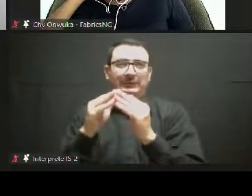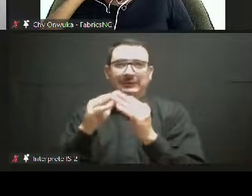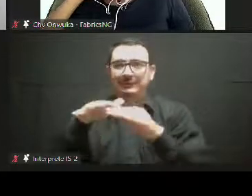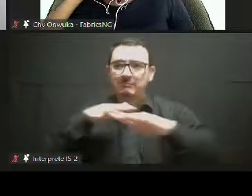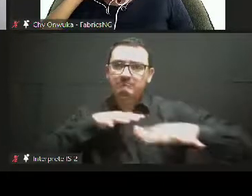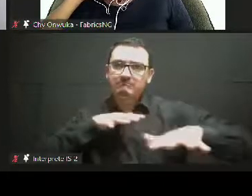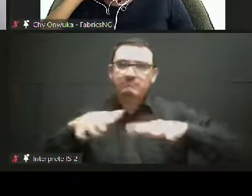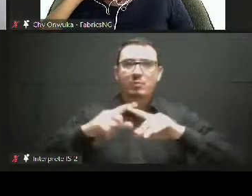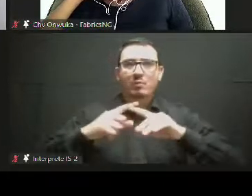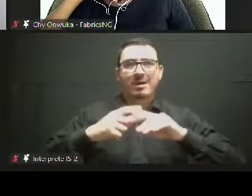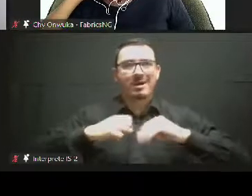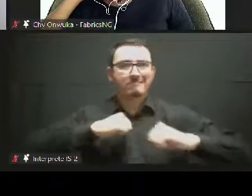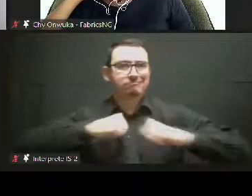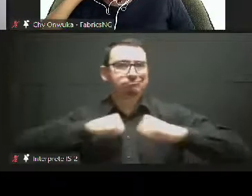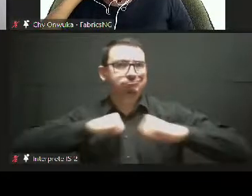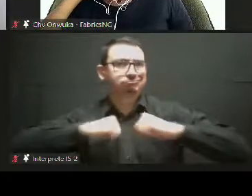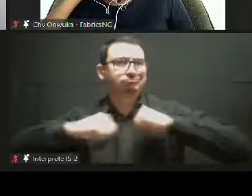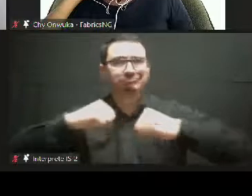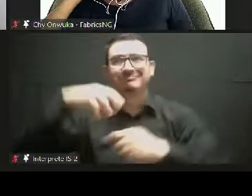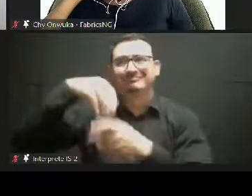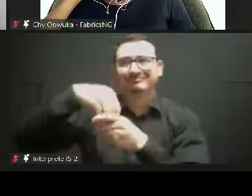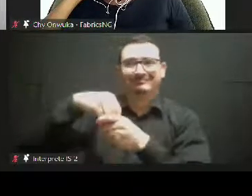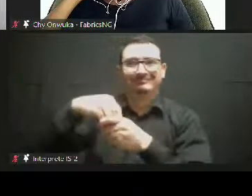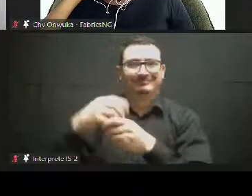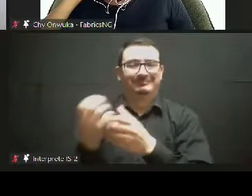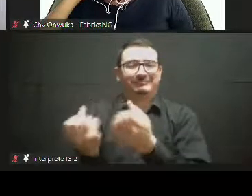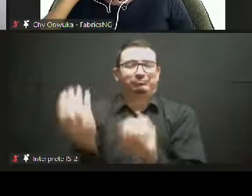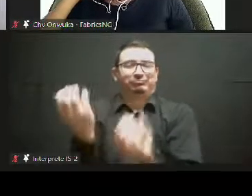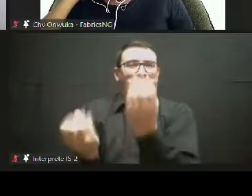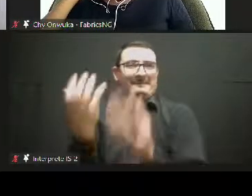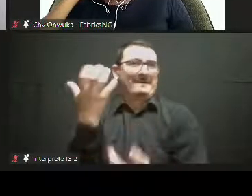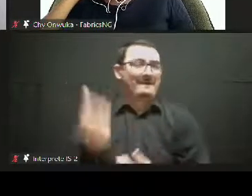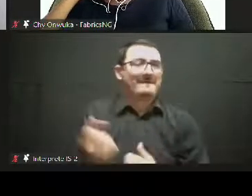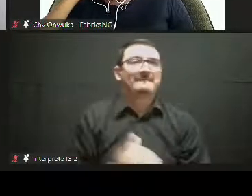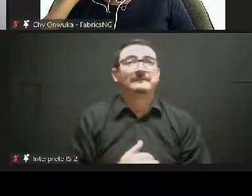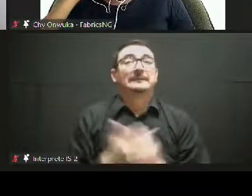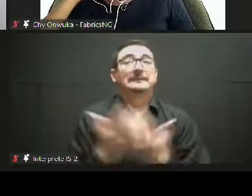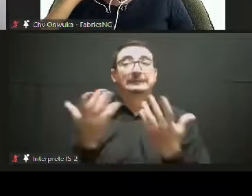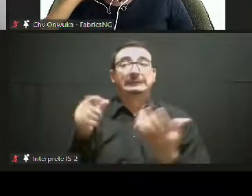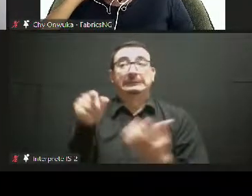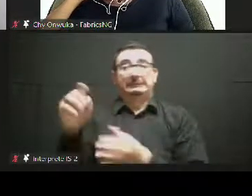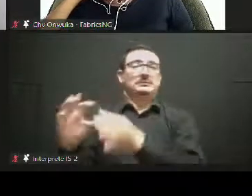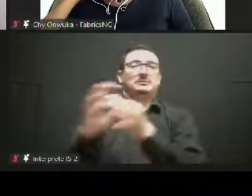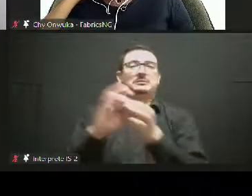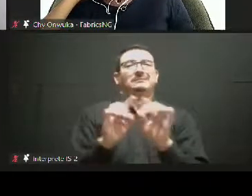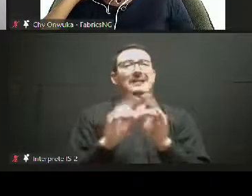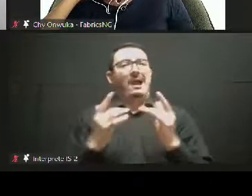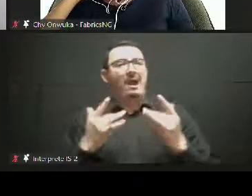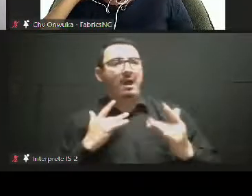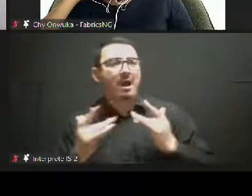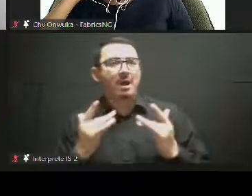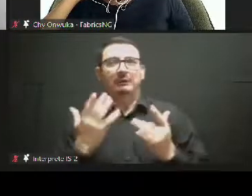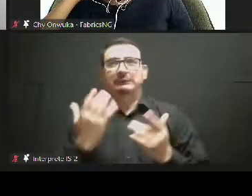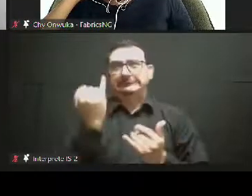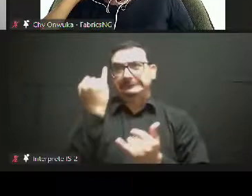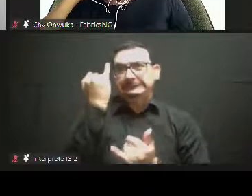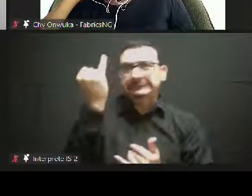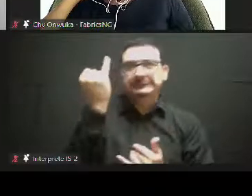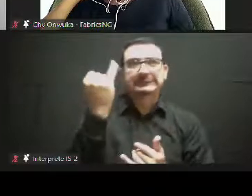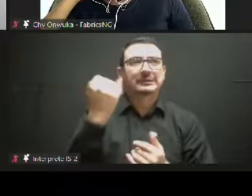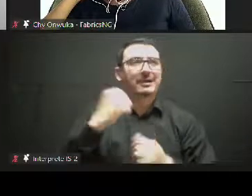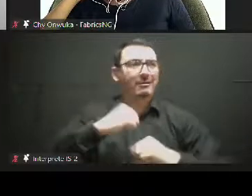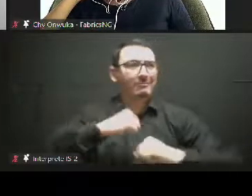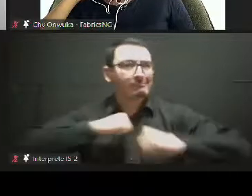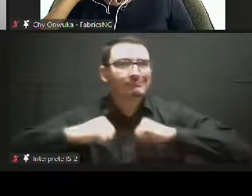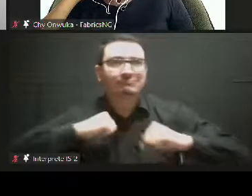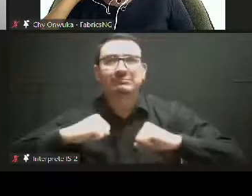any renaissance, any dynamism or whatever reading we are having of the continent, the reading could be